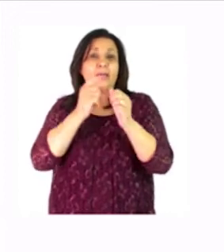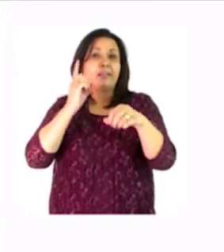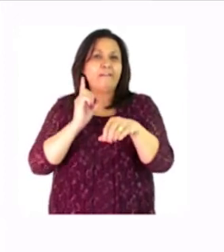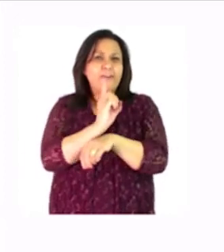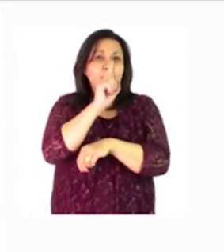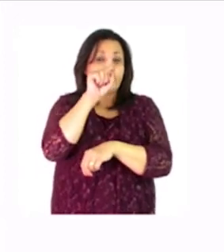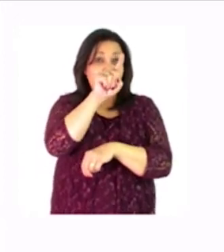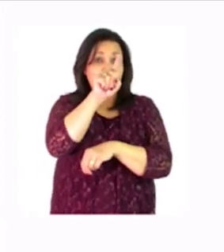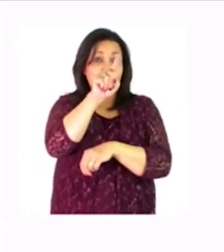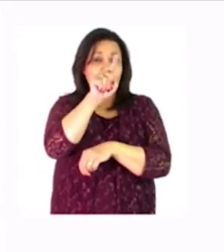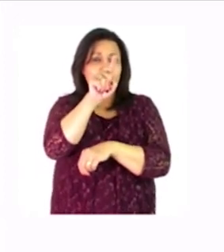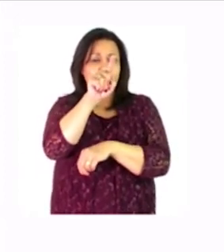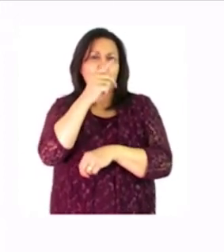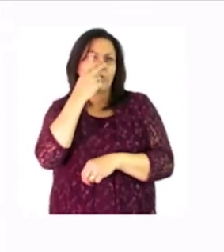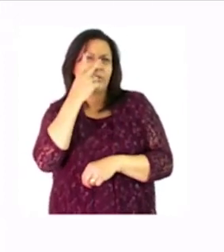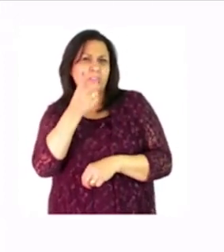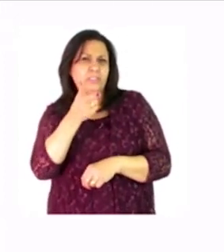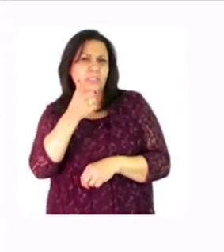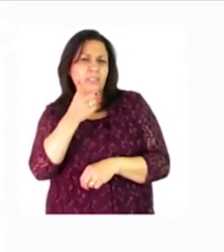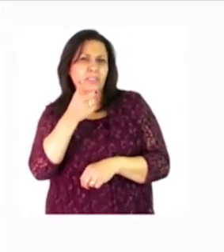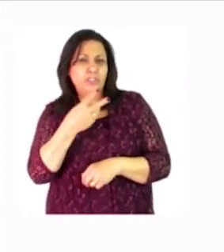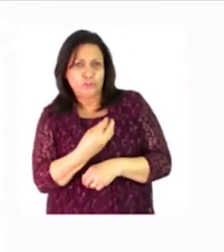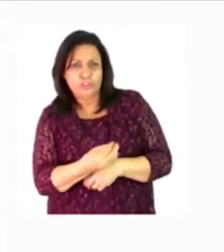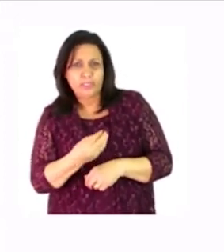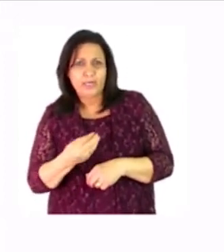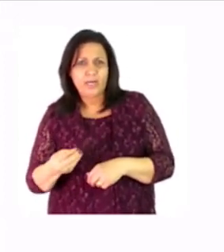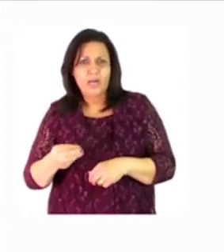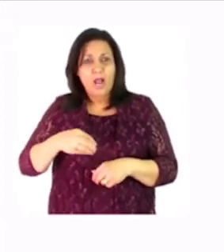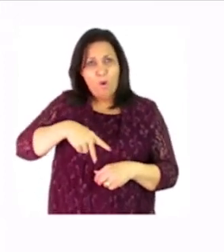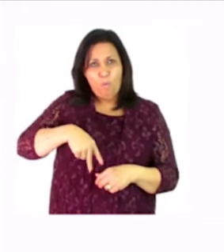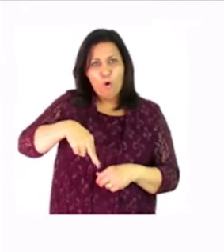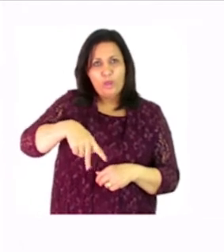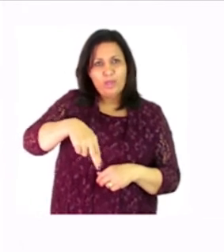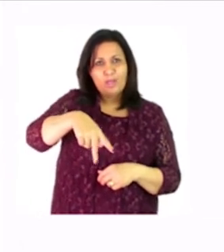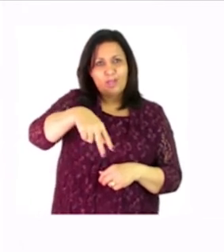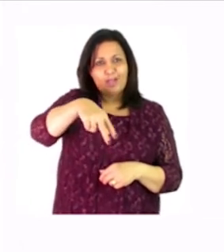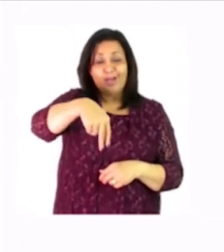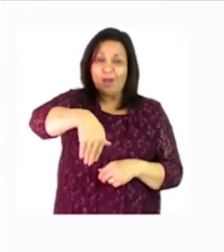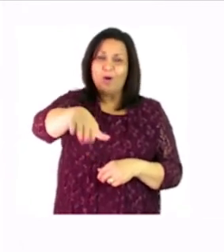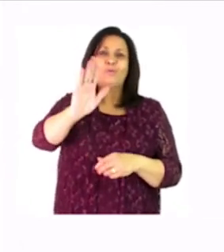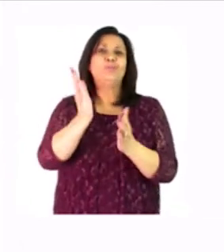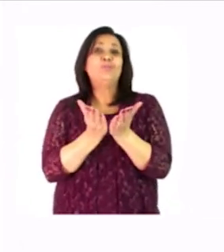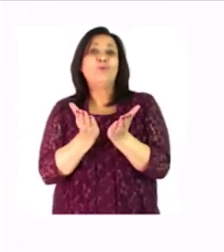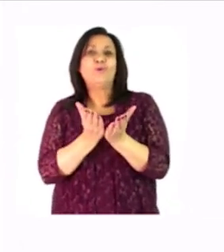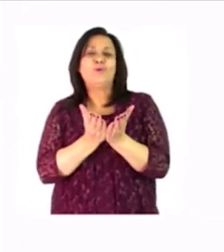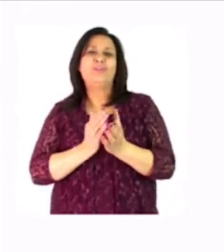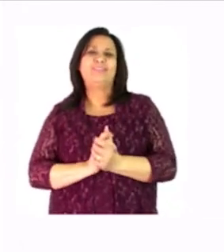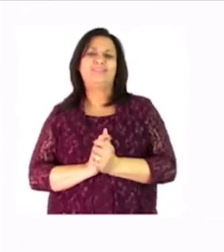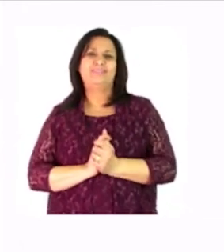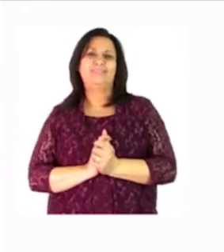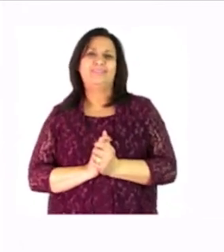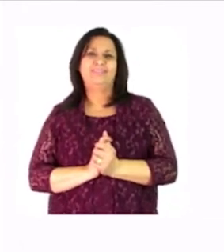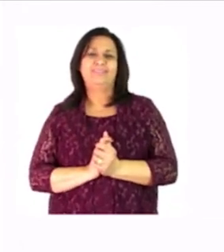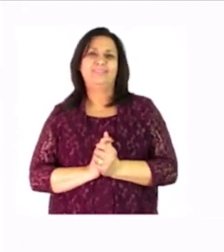on top we can see the children are walking to go to school that we are not doing